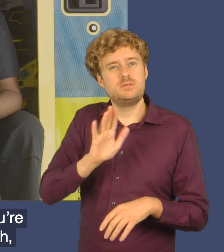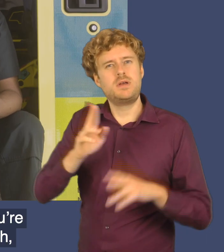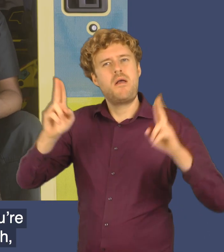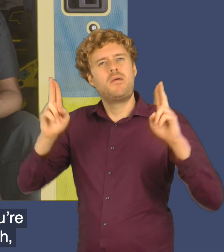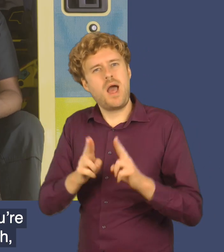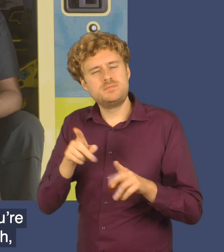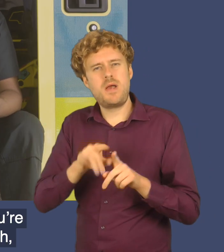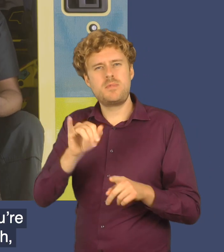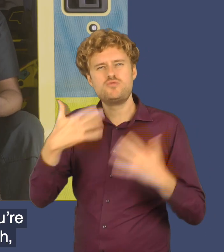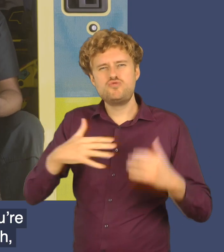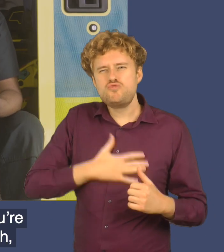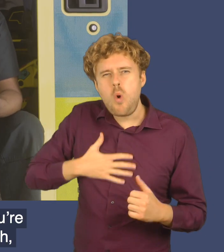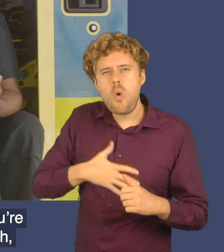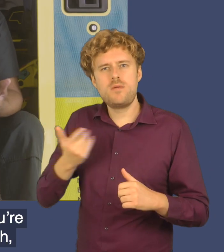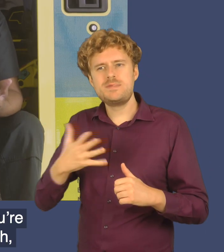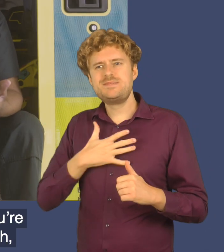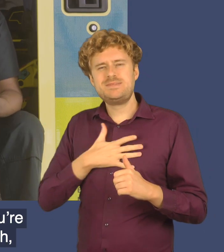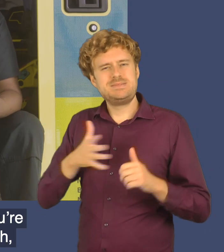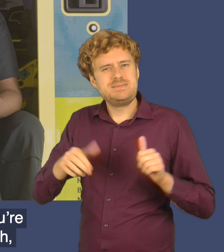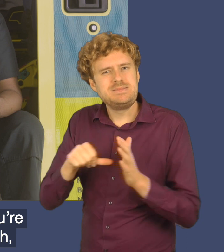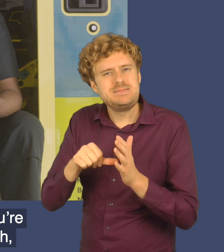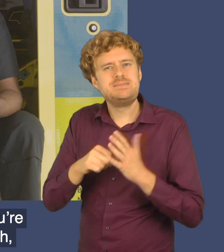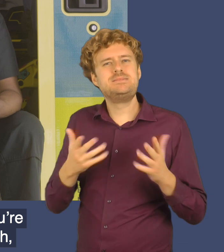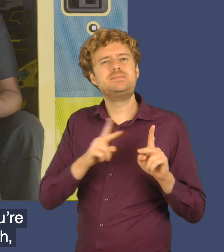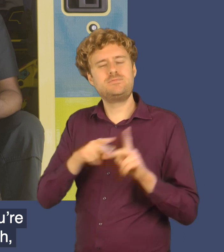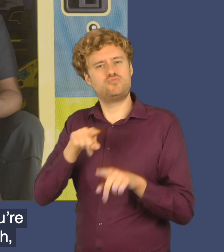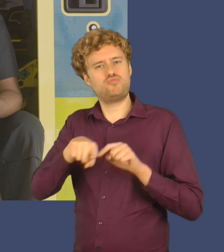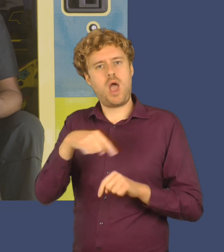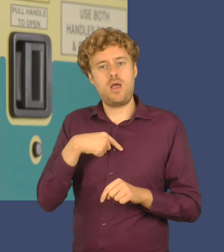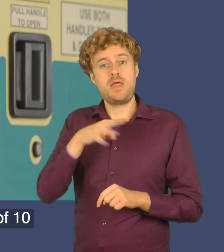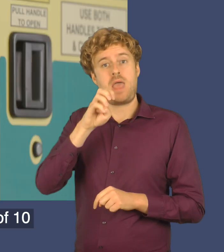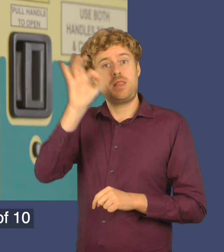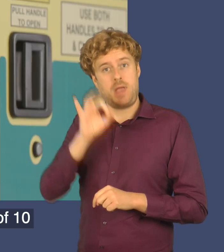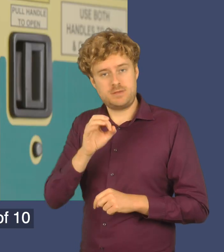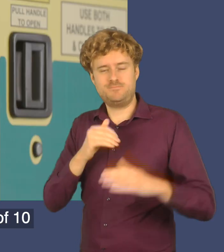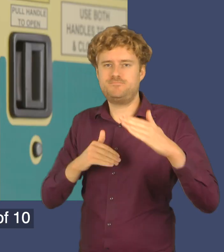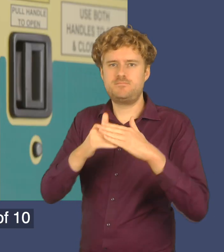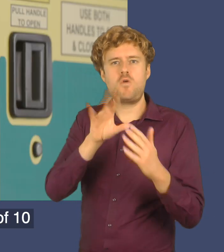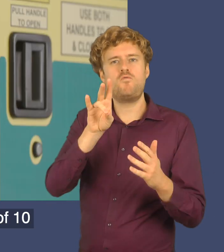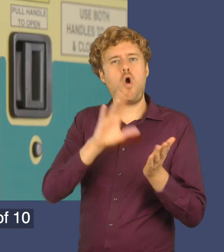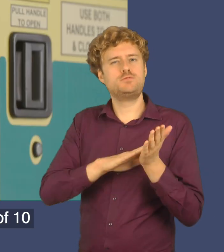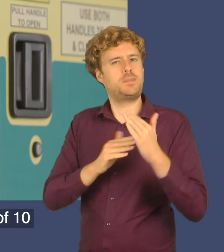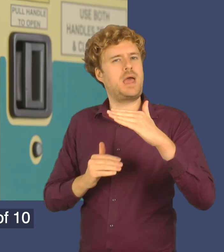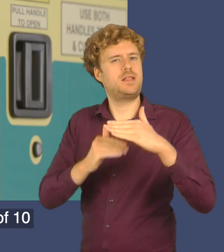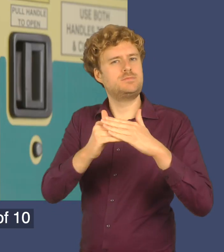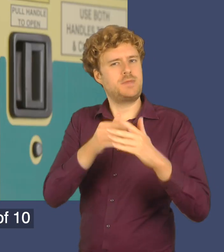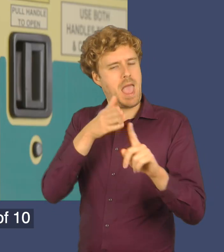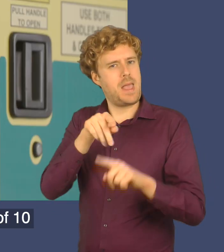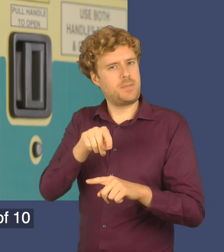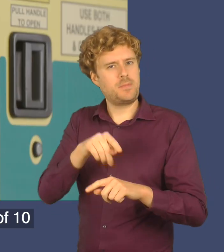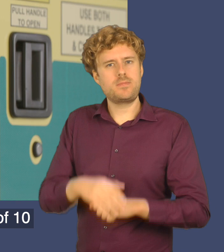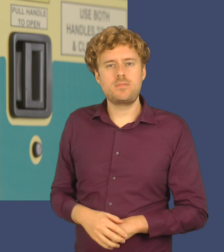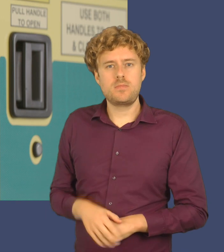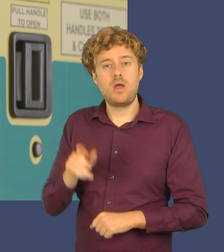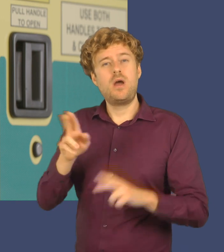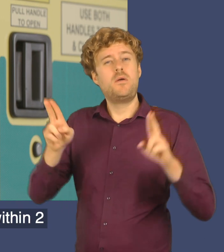immediately life-threatening, like if you're suffering a chest pain or shortness of breath, we'll aim to get to you within 40 minutes, nine out